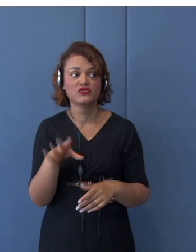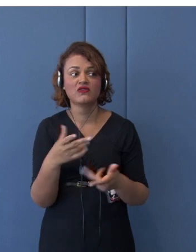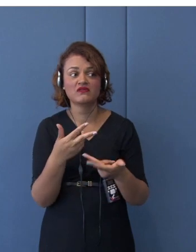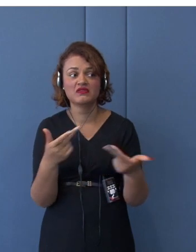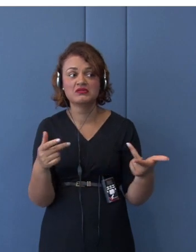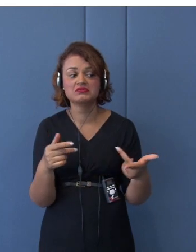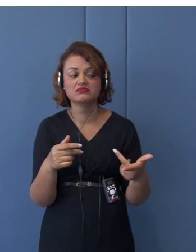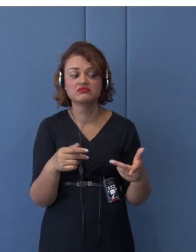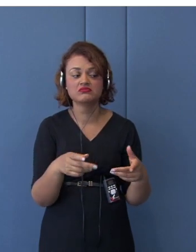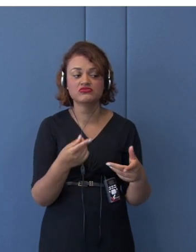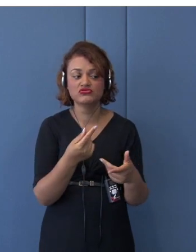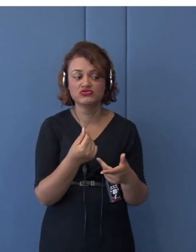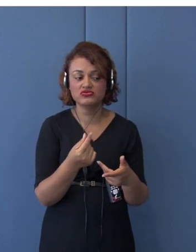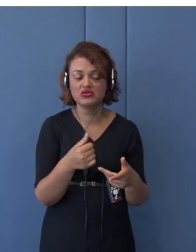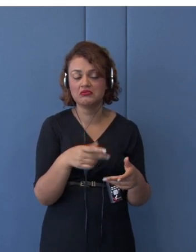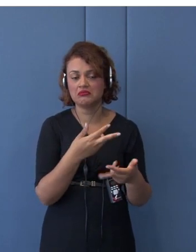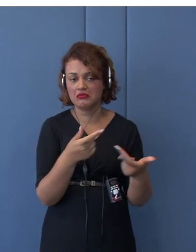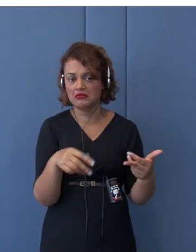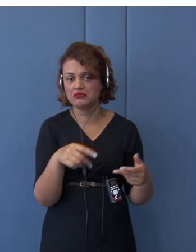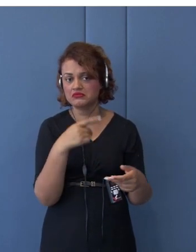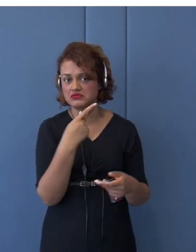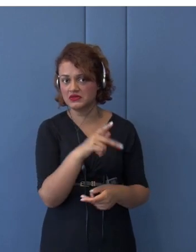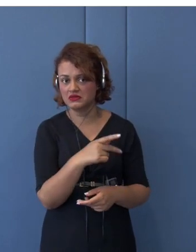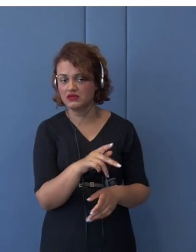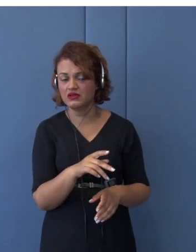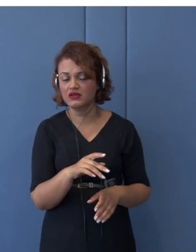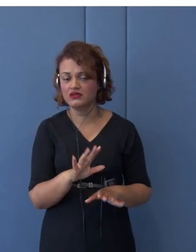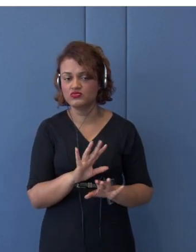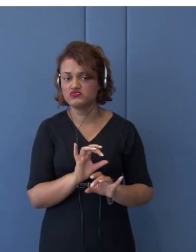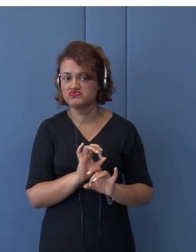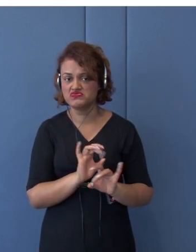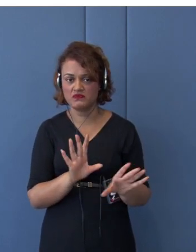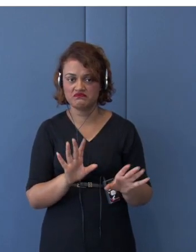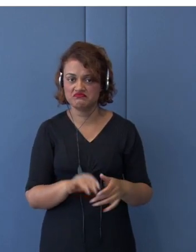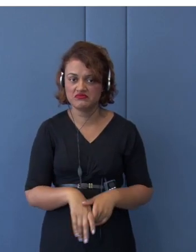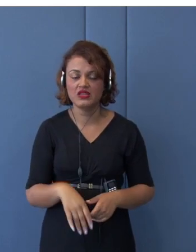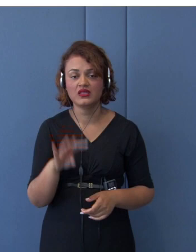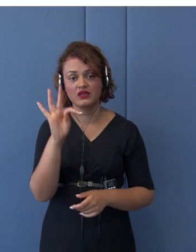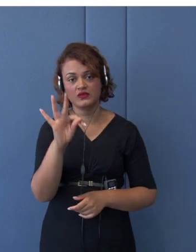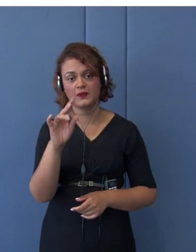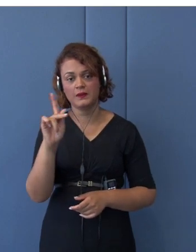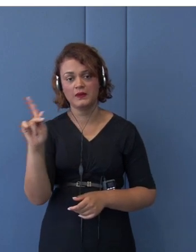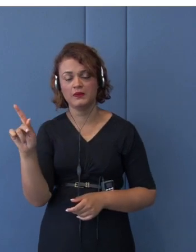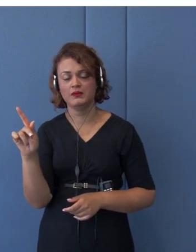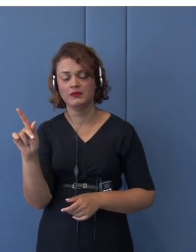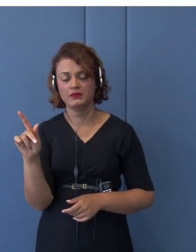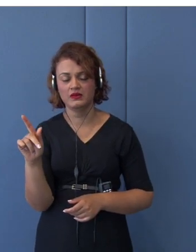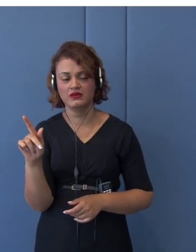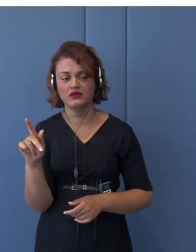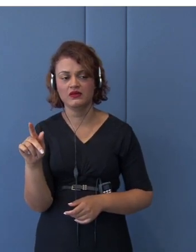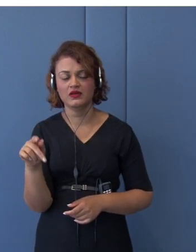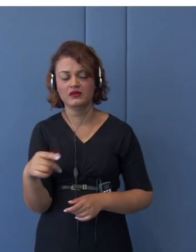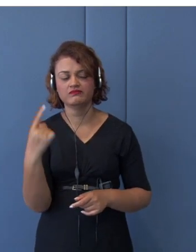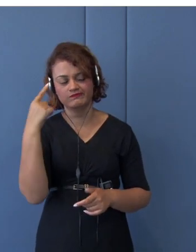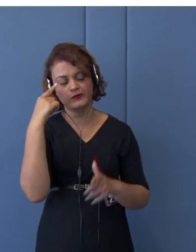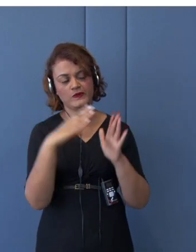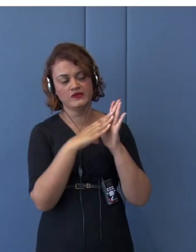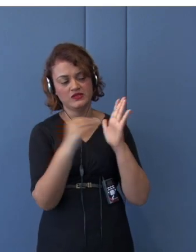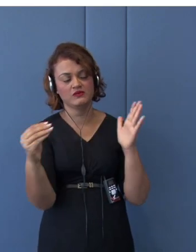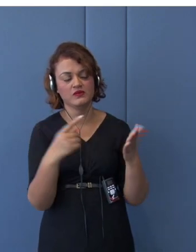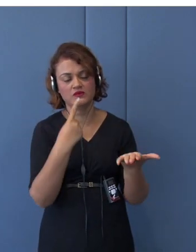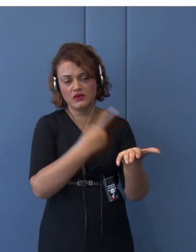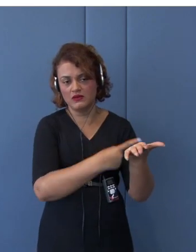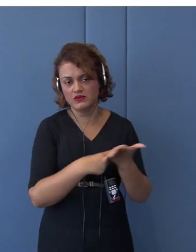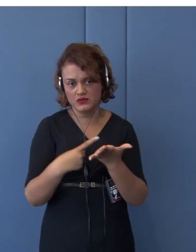it was... And also, we have the TPP as a parameter of the entire negotiations. So, this